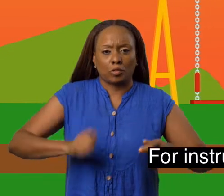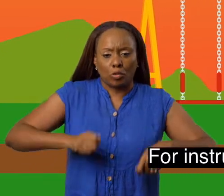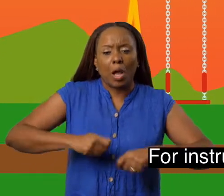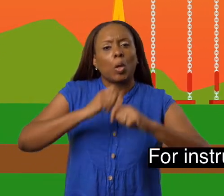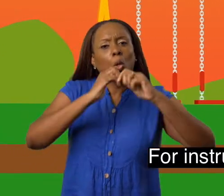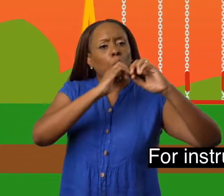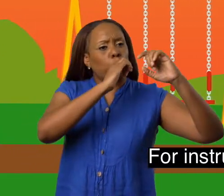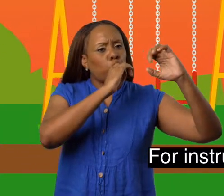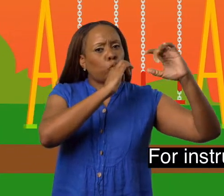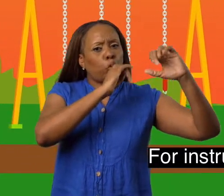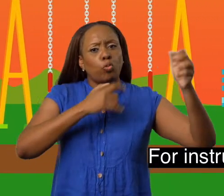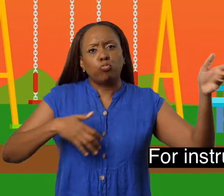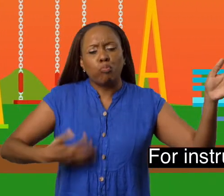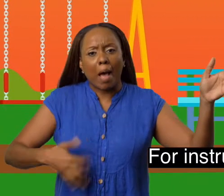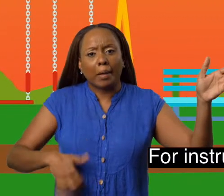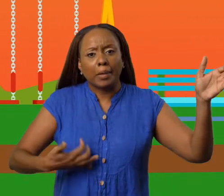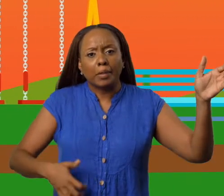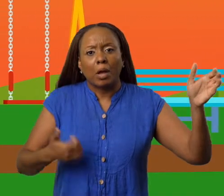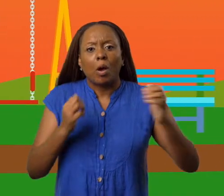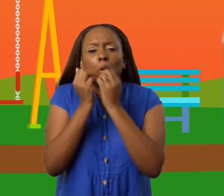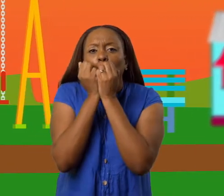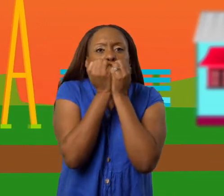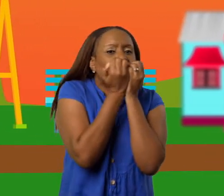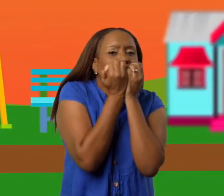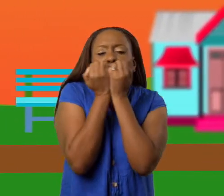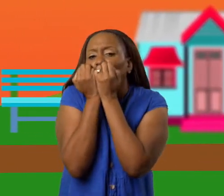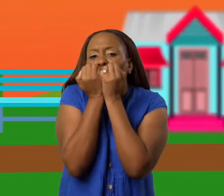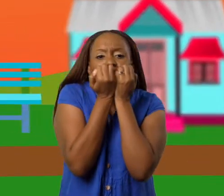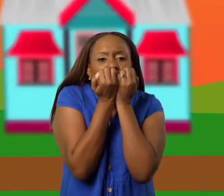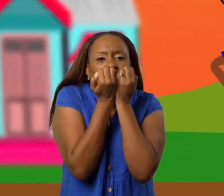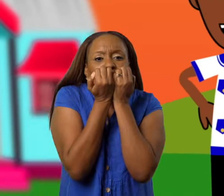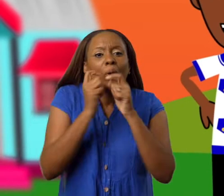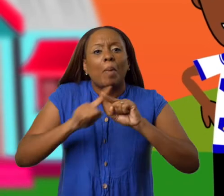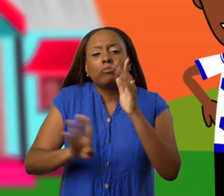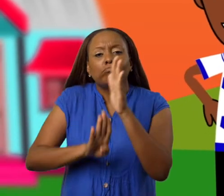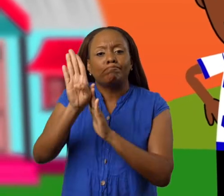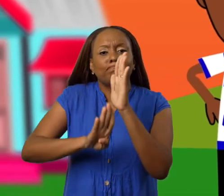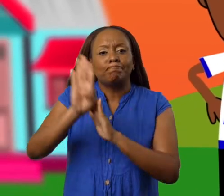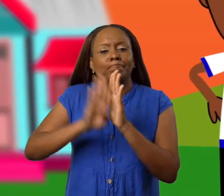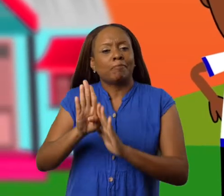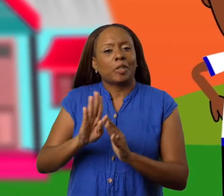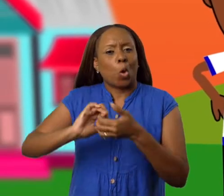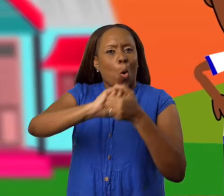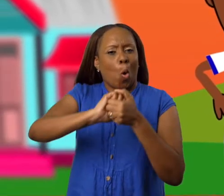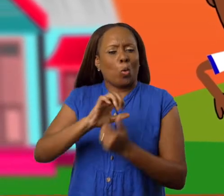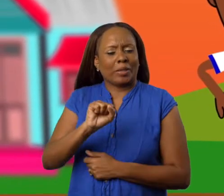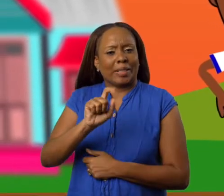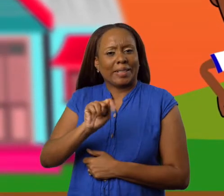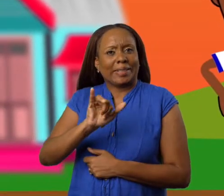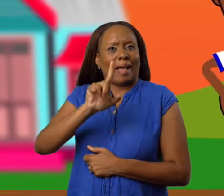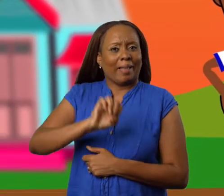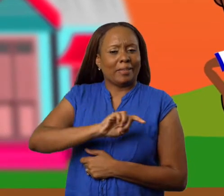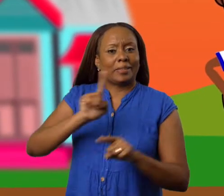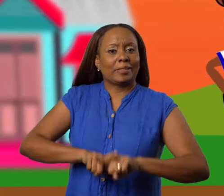only had the drum, the flute, and the banjo, or maybe a common paper. But they developed their own style of